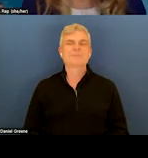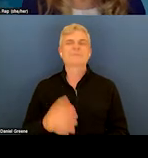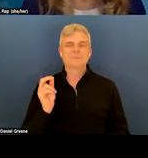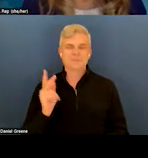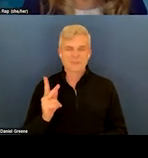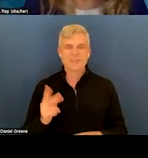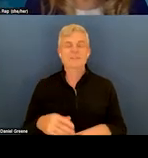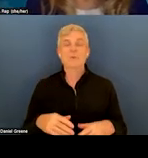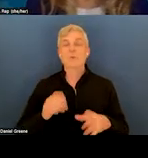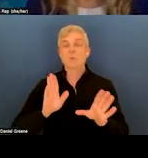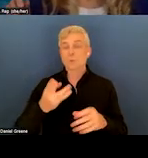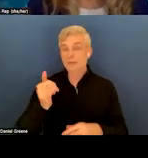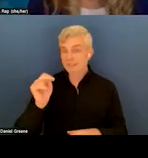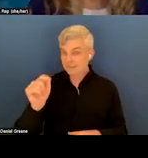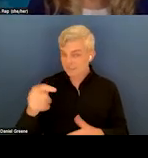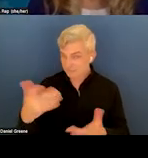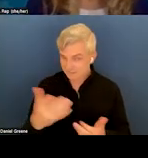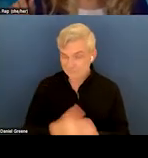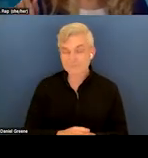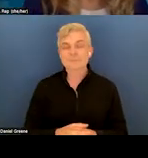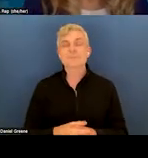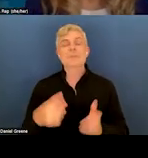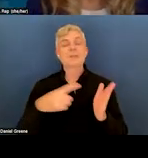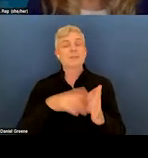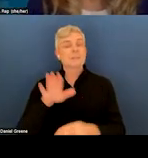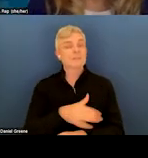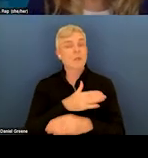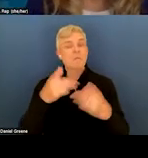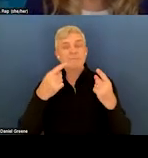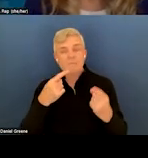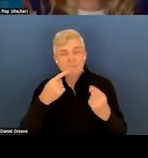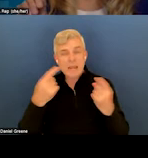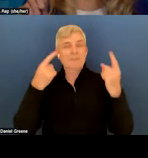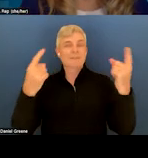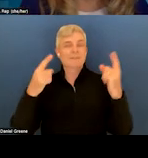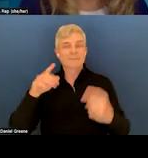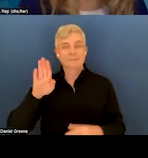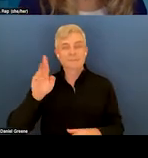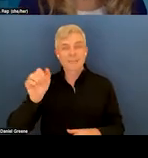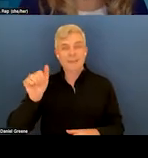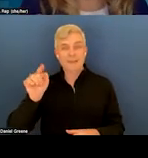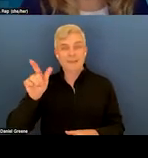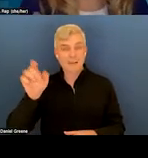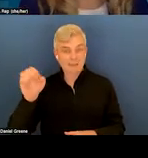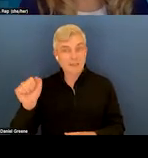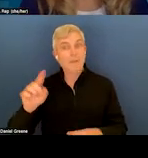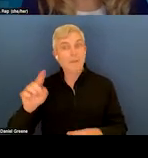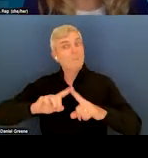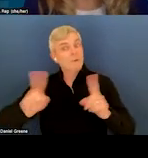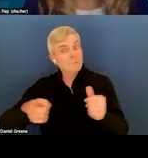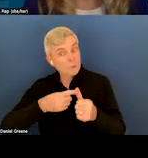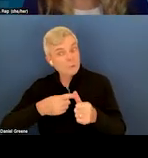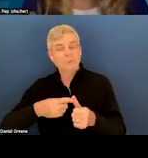So, here's your hints. This song was made famous by the Beatles, but was originally recorded by Barrett Strong.